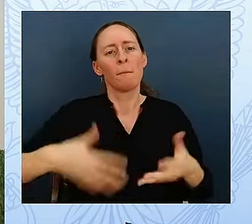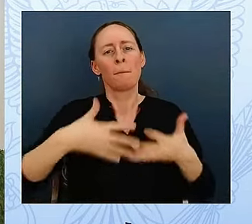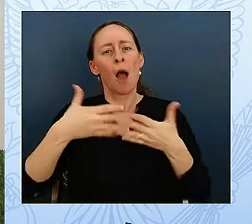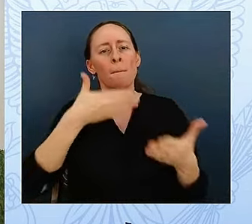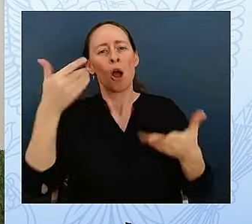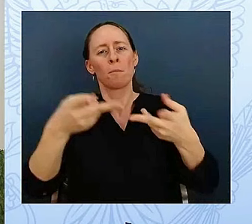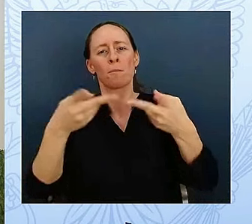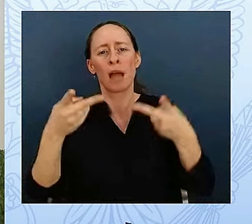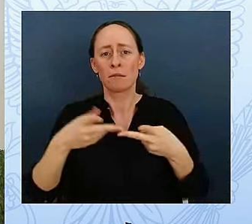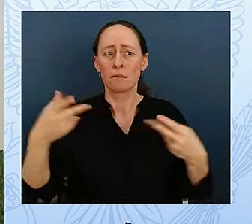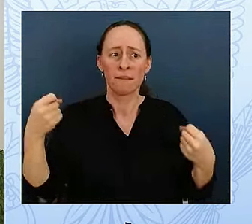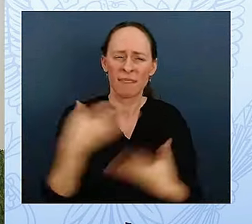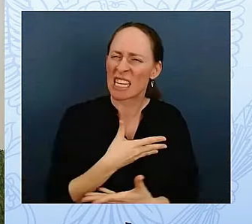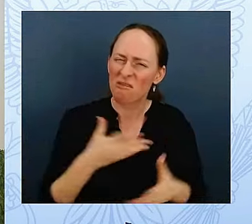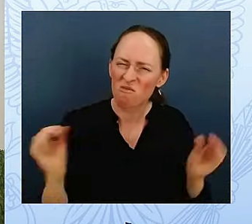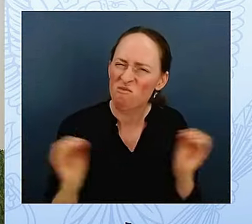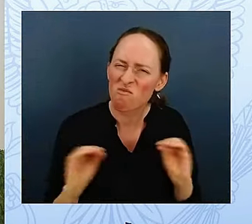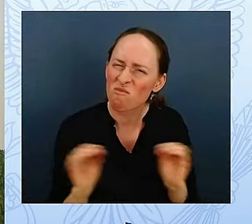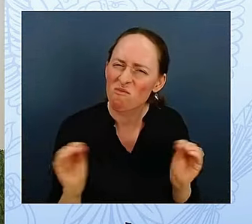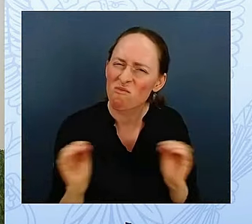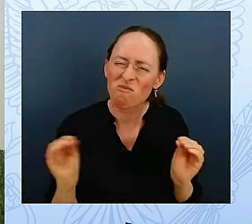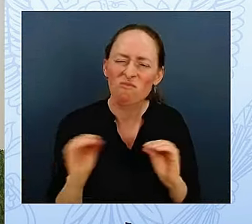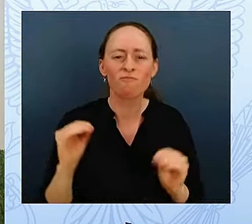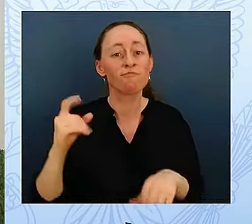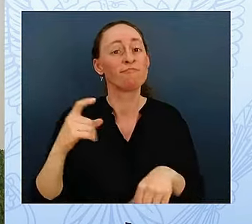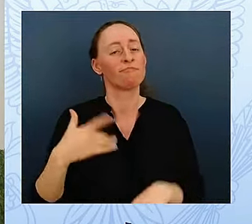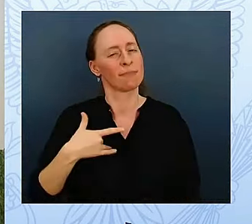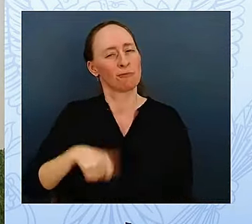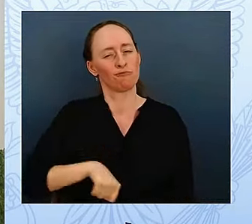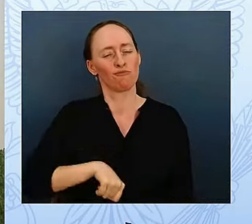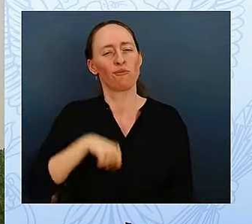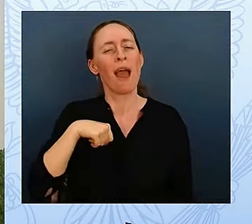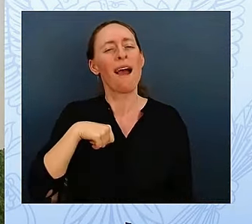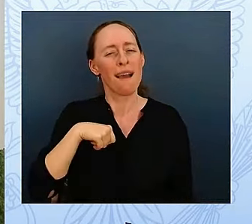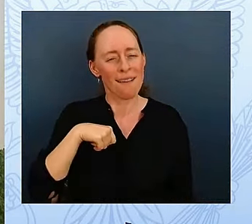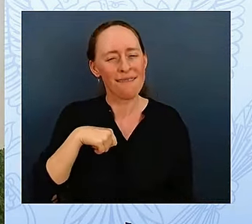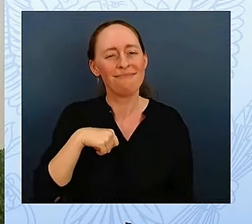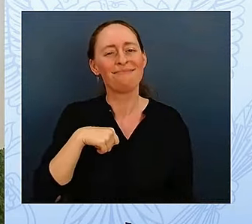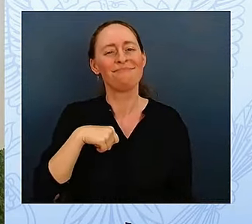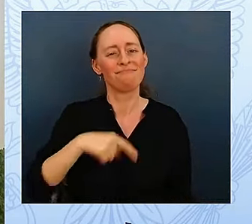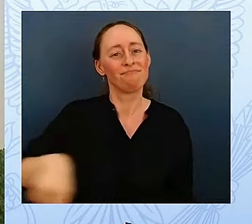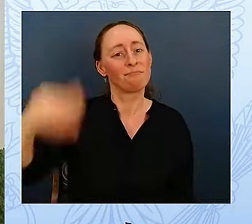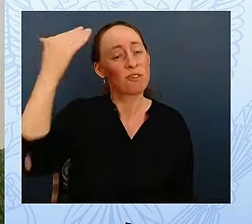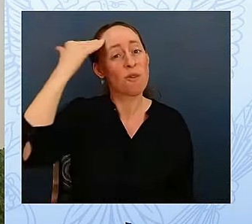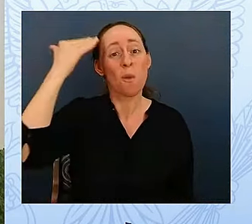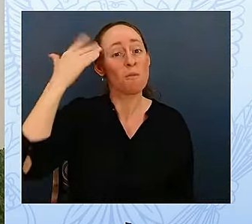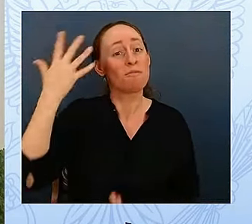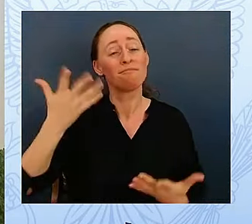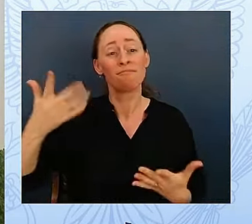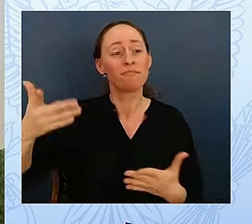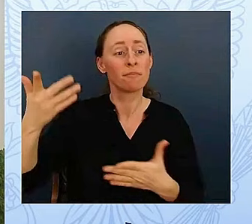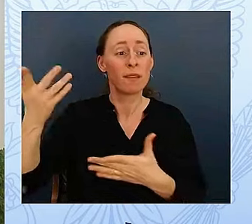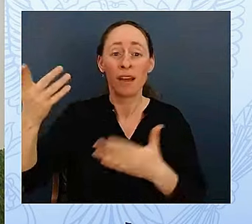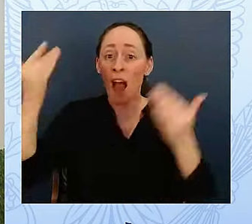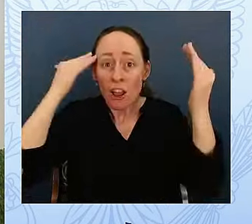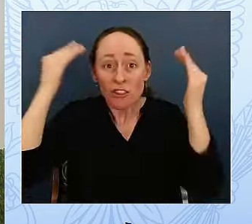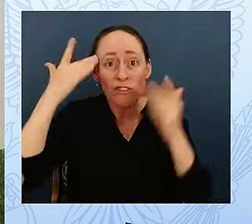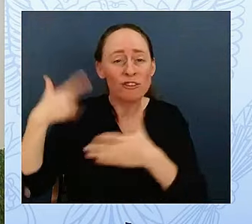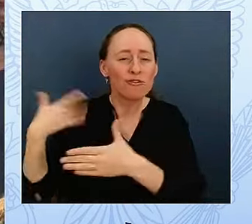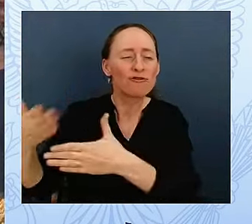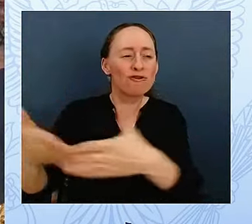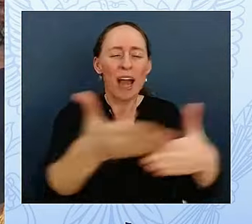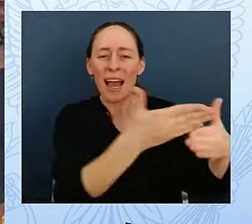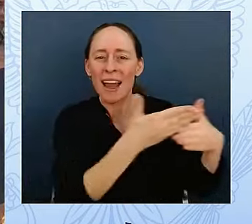free. Where the world has not been broken up into fragments by narrow domestic walls, where words come out from the depths of